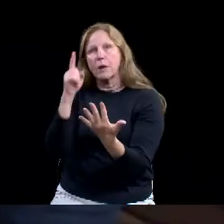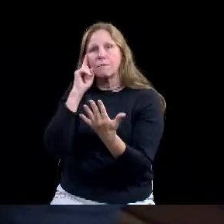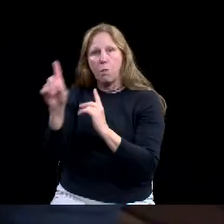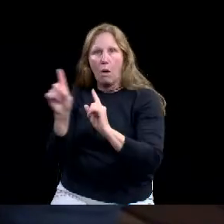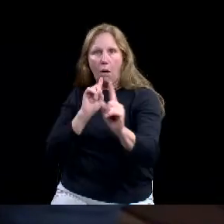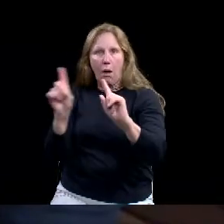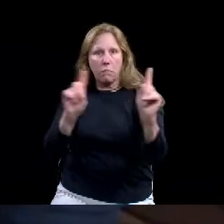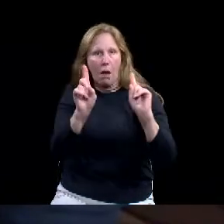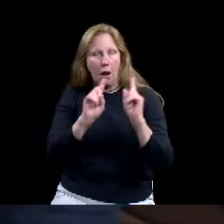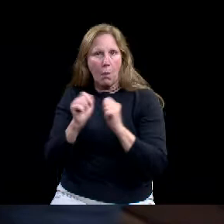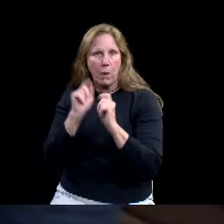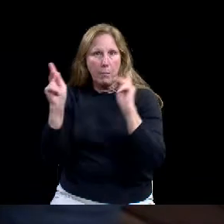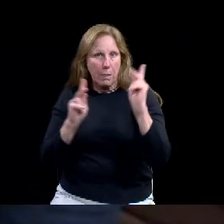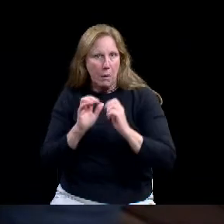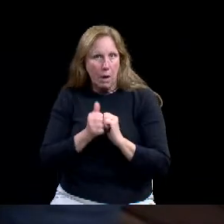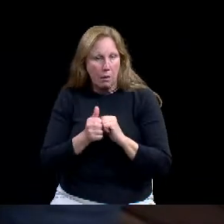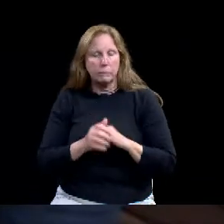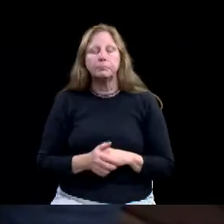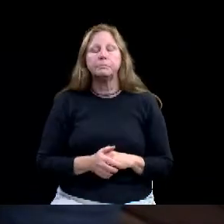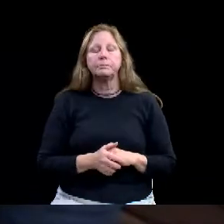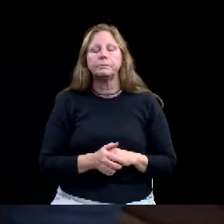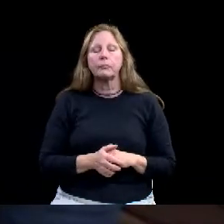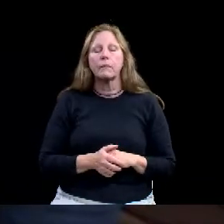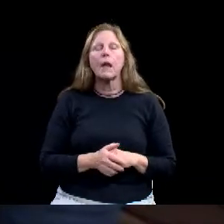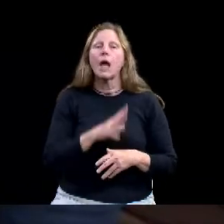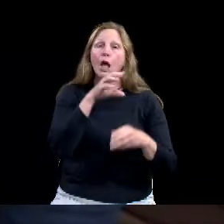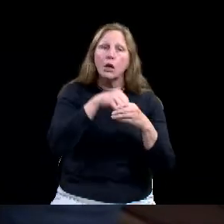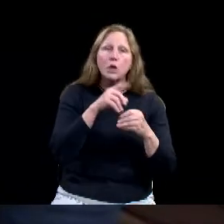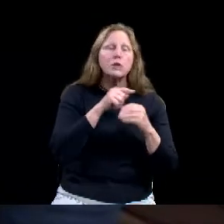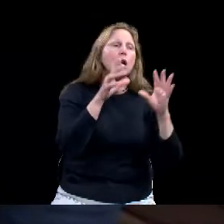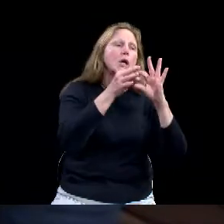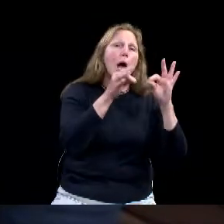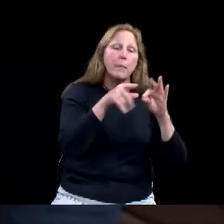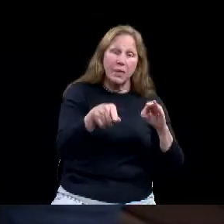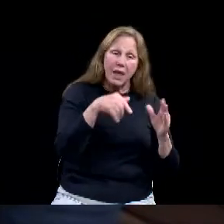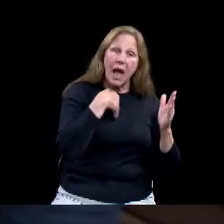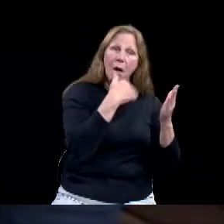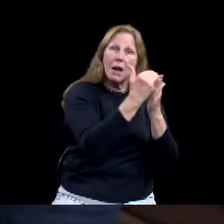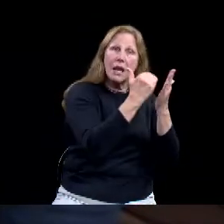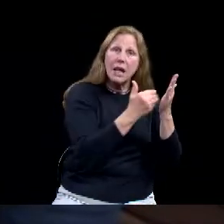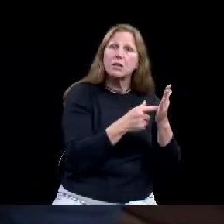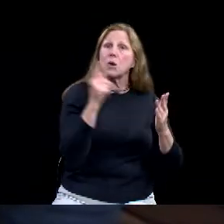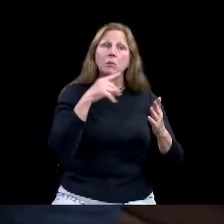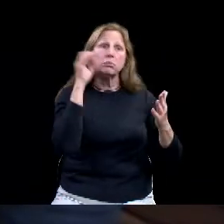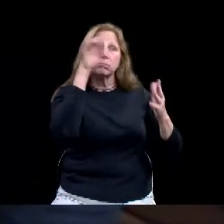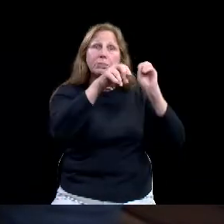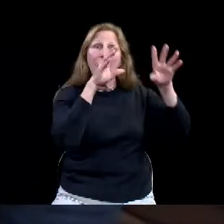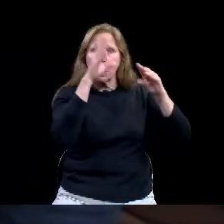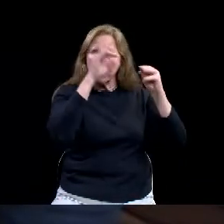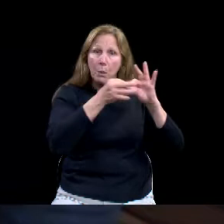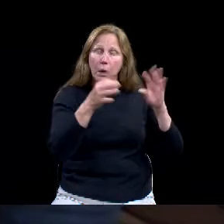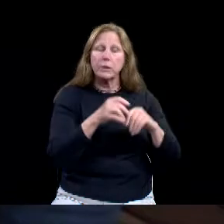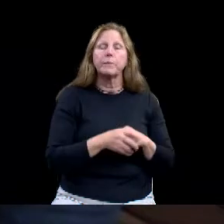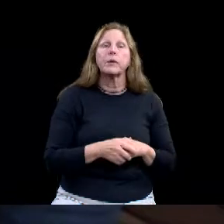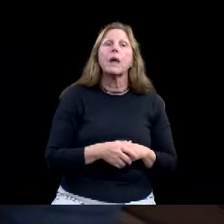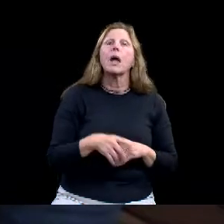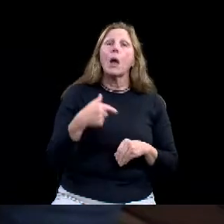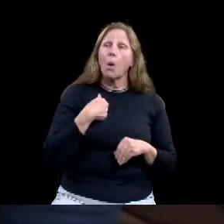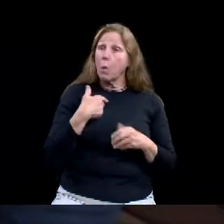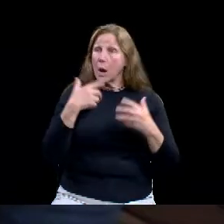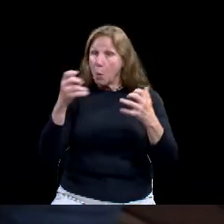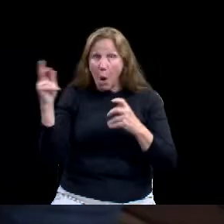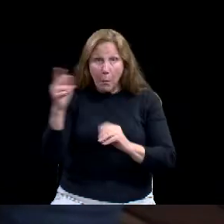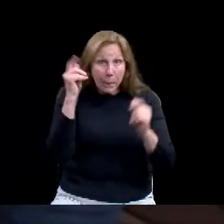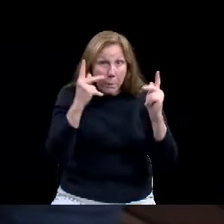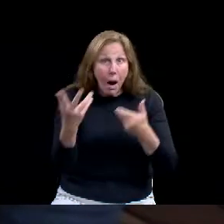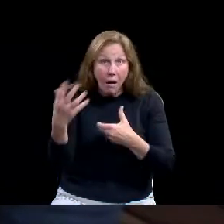allow for as much public input as possible, those who wish to speak or submit their written comments on a listed agenda item,